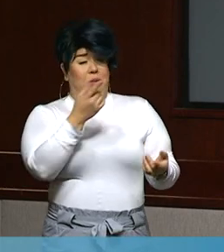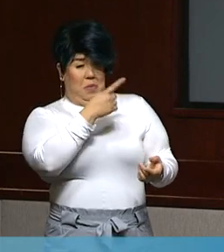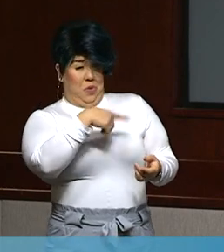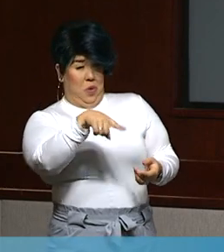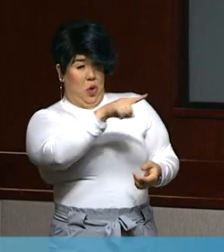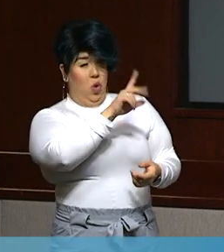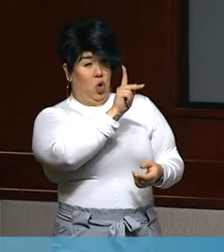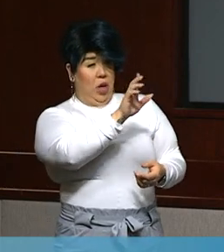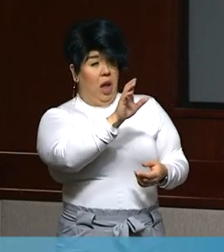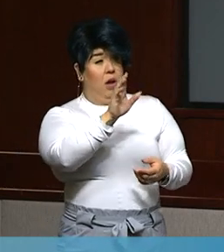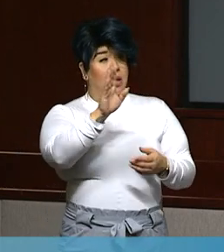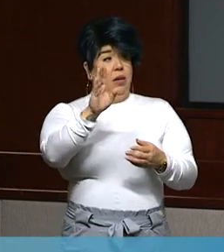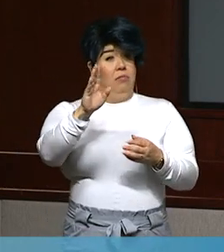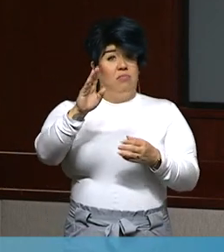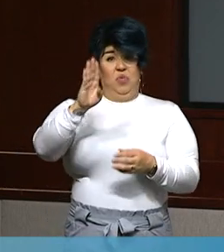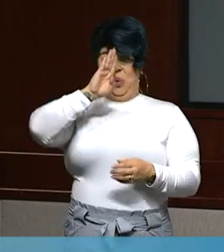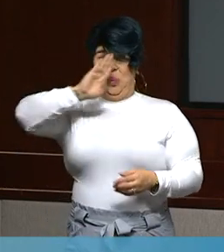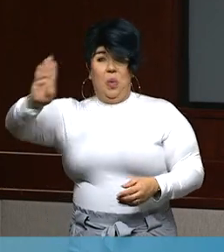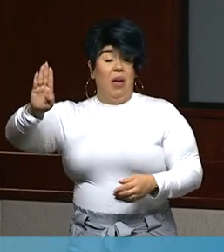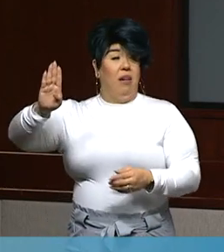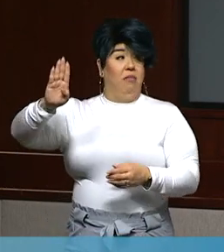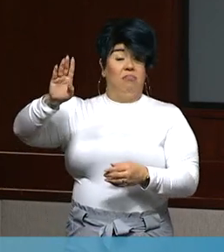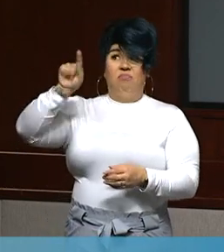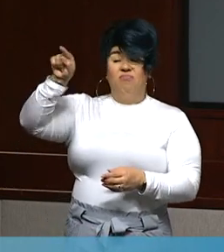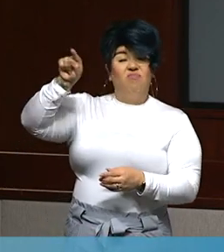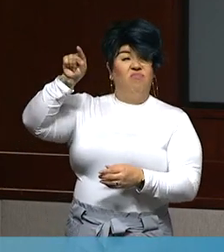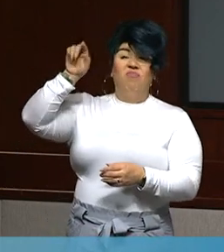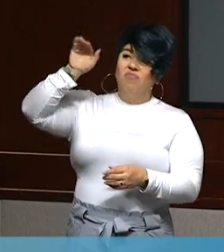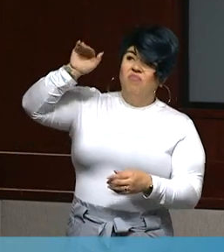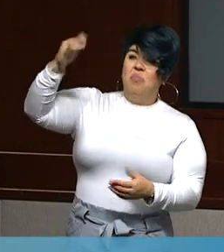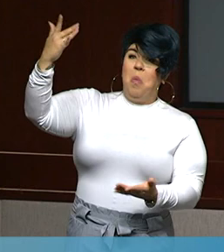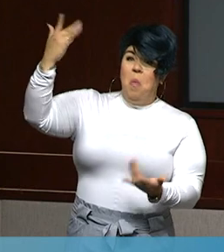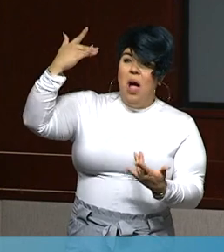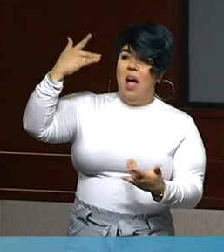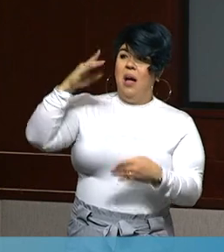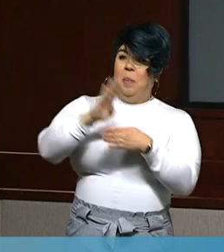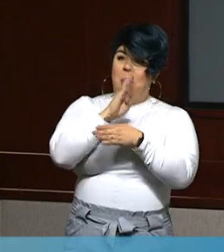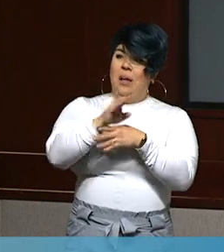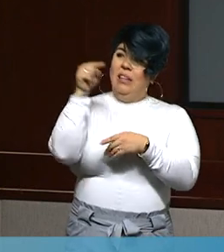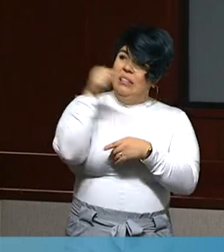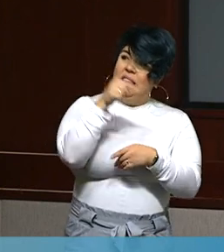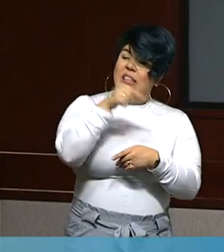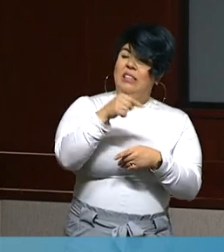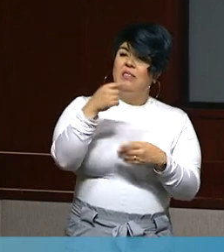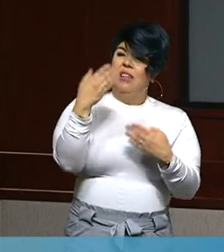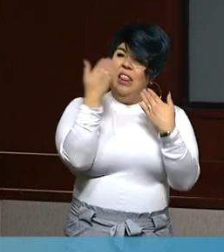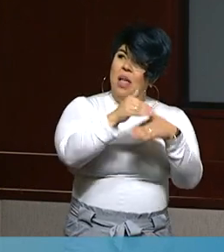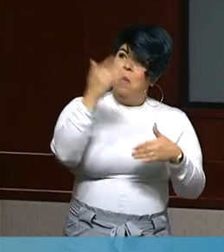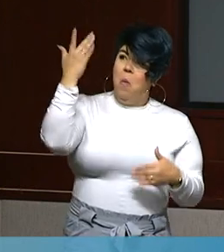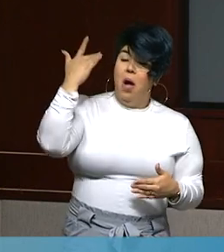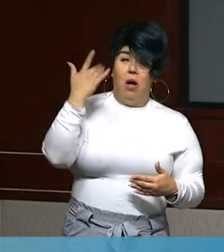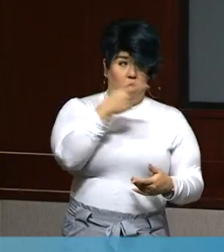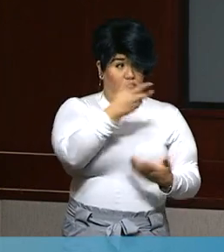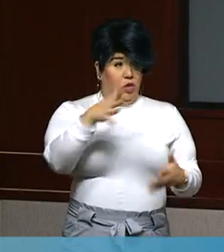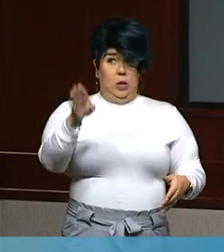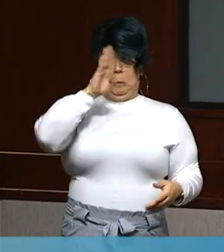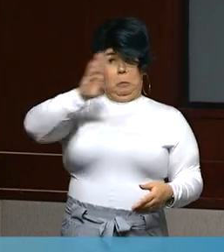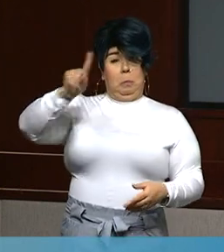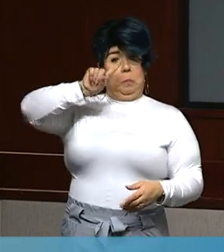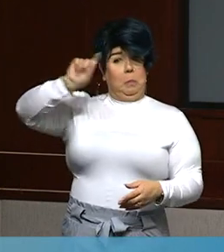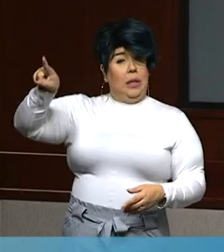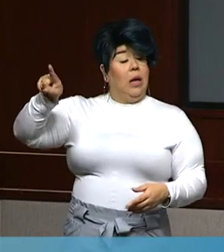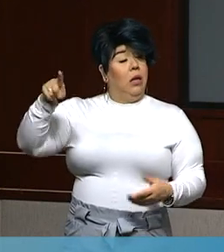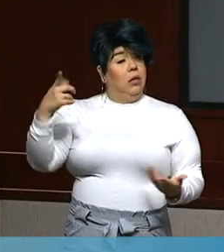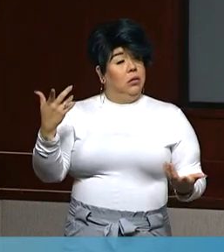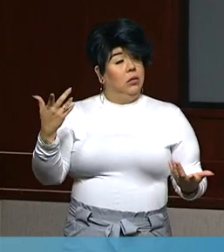directly to the state about this? Have you guys asked them why our local businesses are being restricted or what data they're basing their